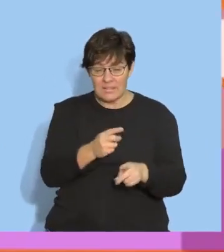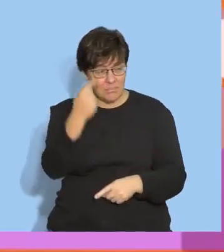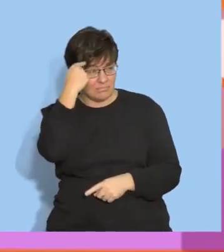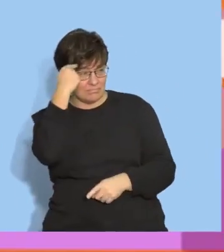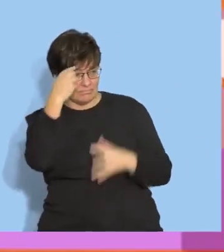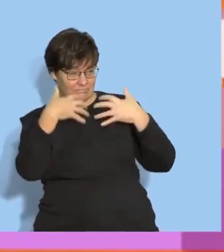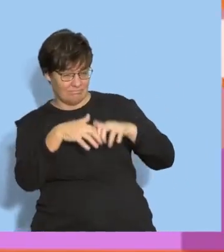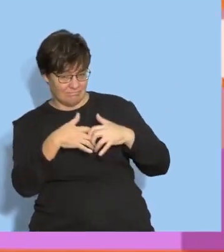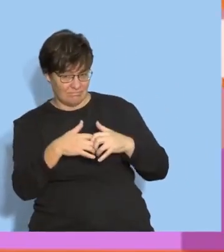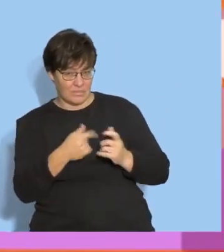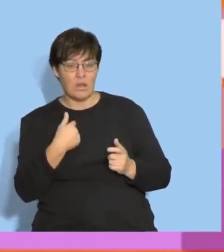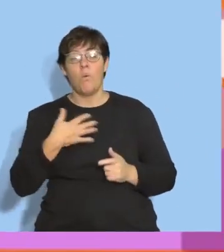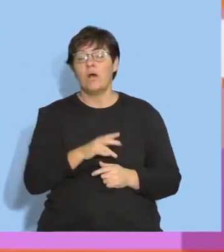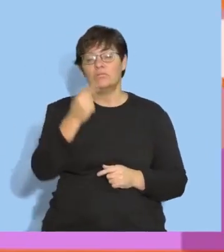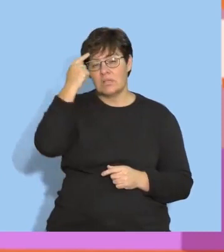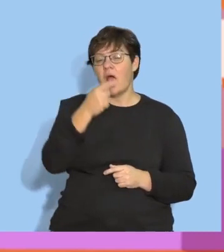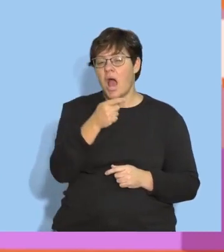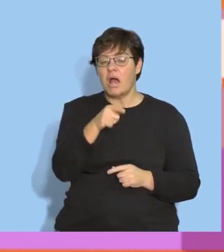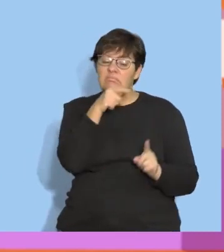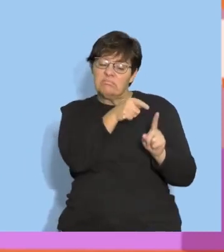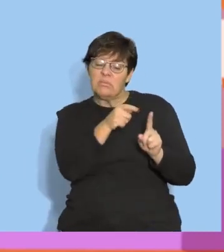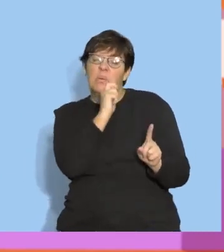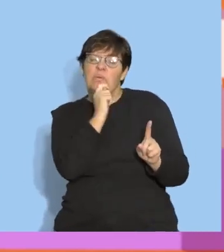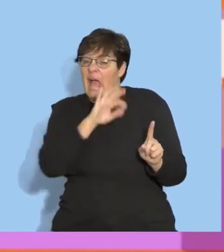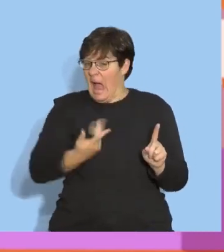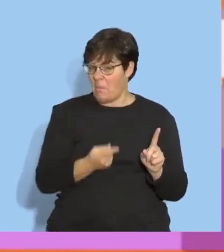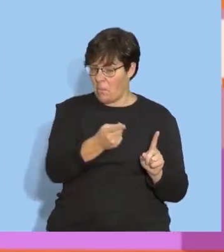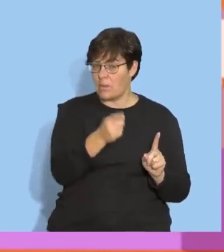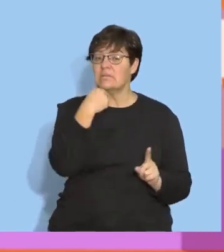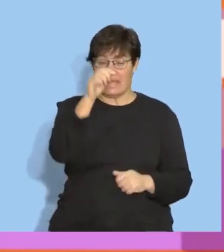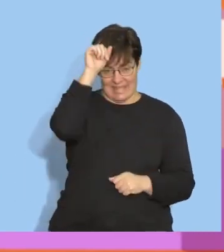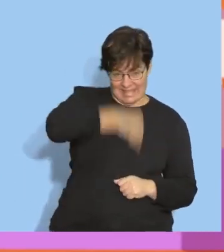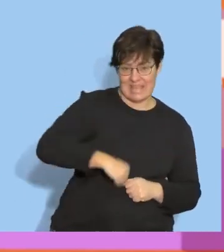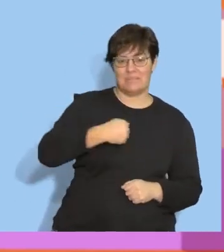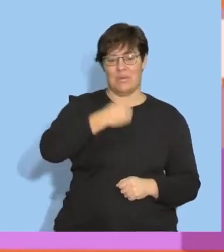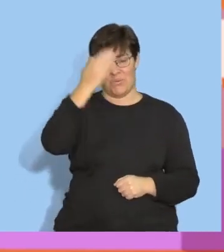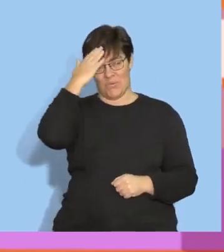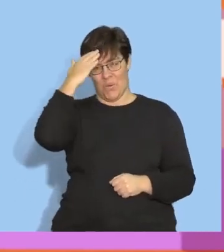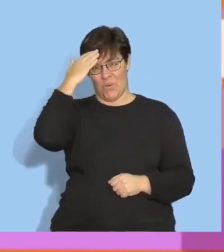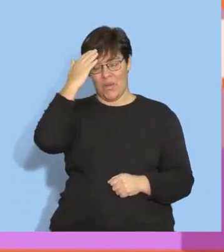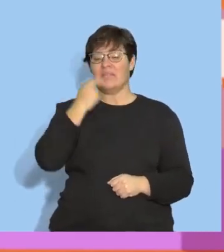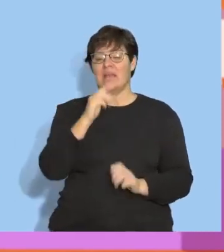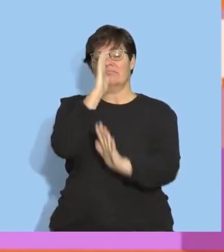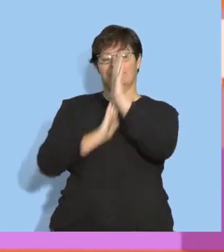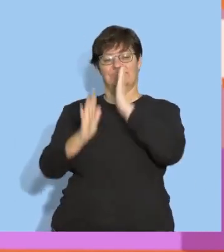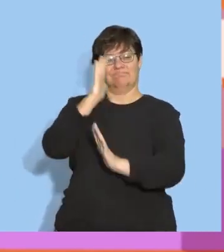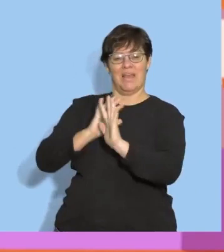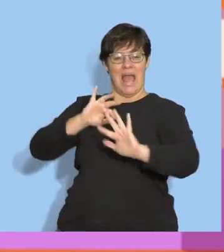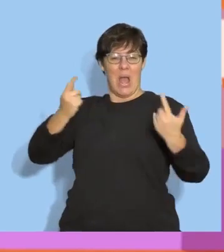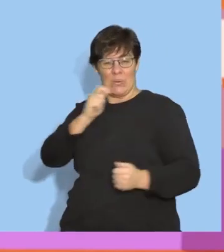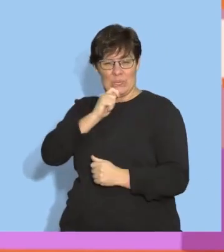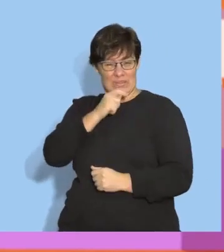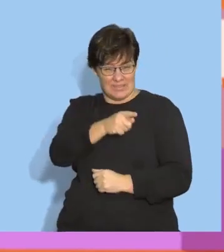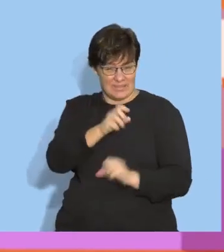I will ask you if you know how something is used. You must answer yes, I know. Then you will tell me how it is